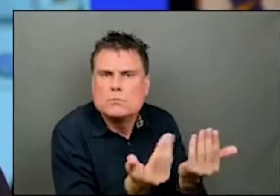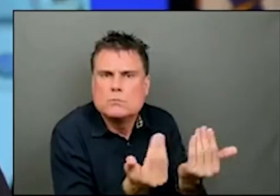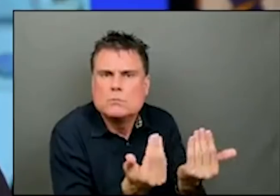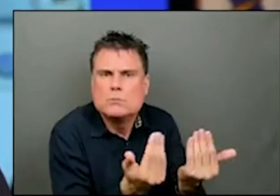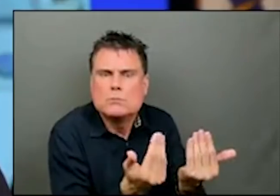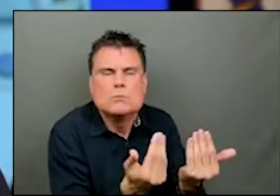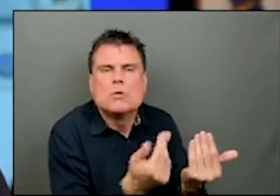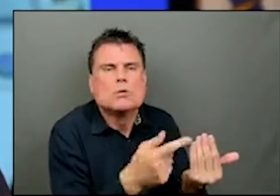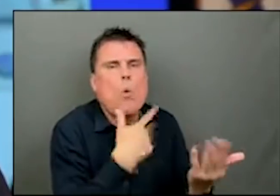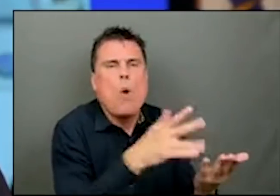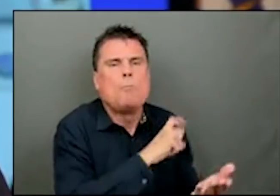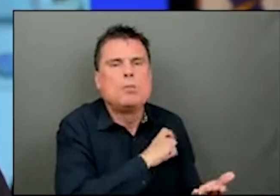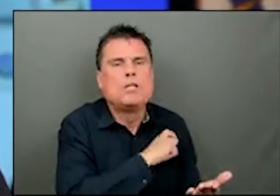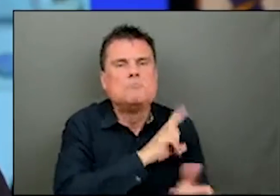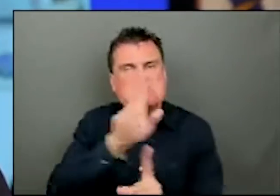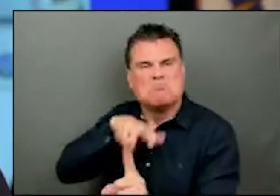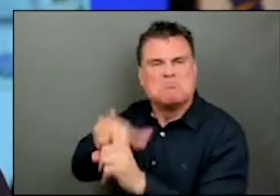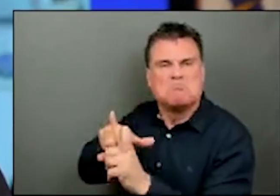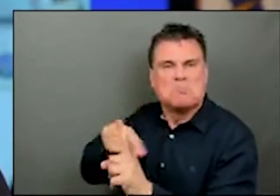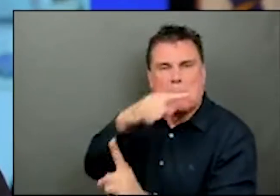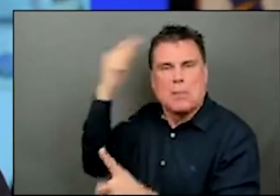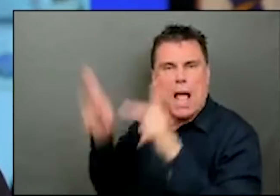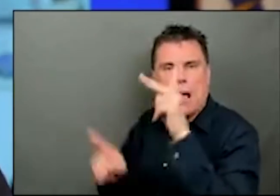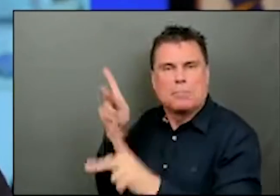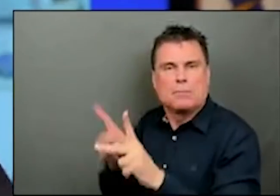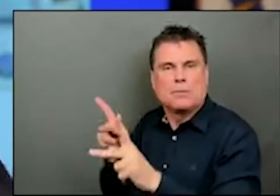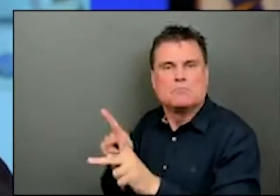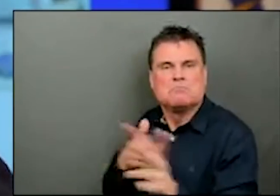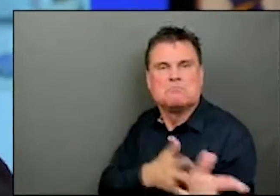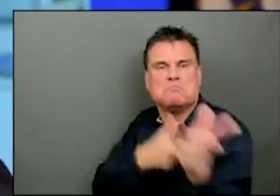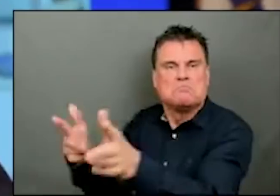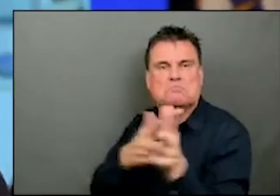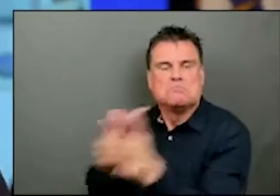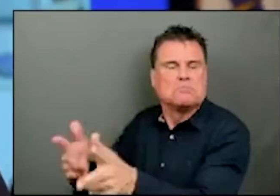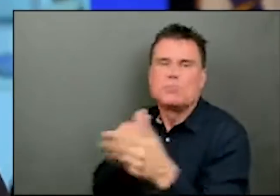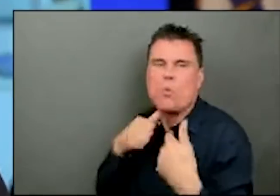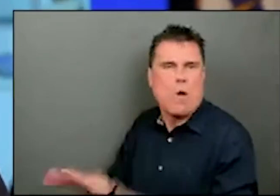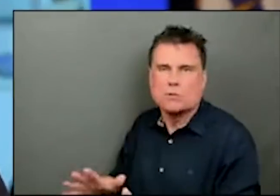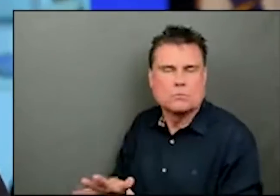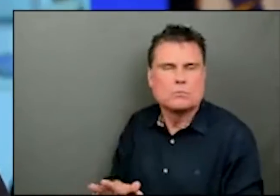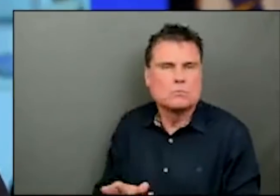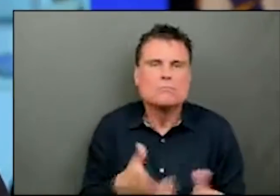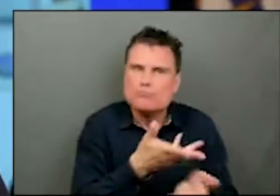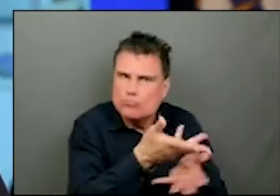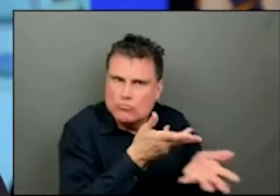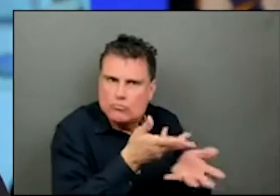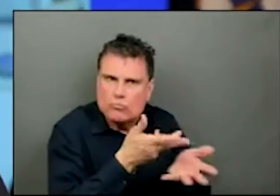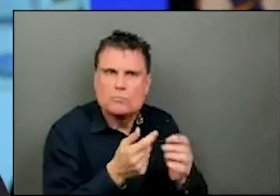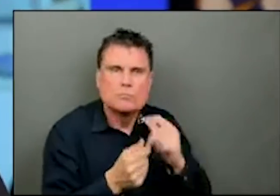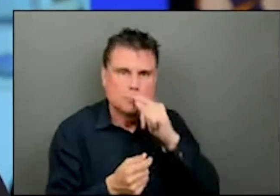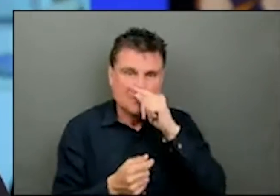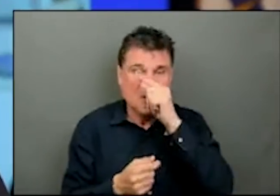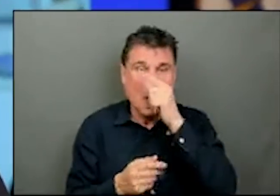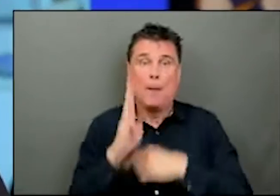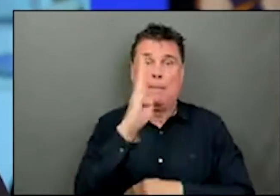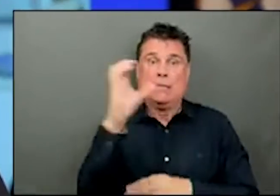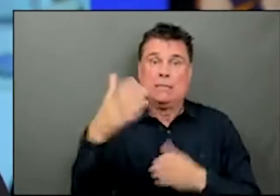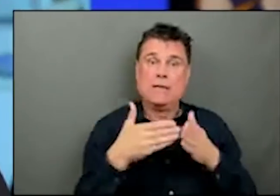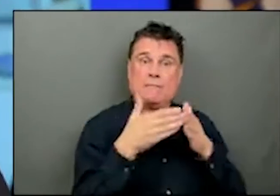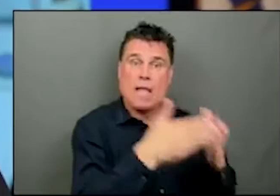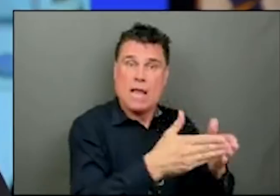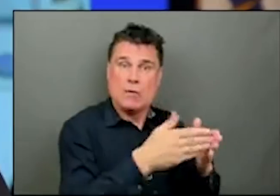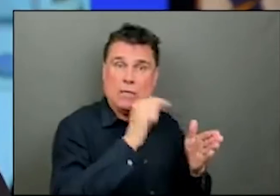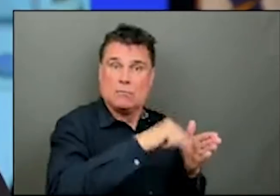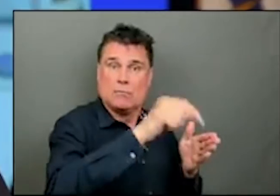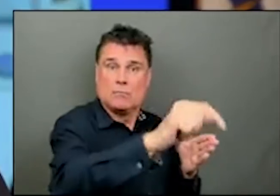law enforcement to make their choices about how they will implement that. At ferry terminals, of course, we have mostly RCMP, but the Delta